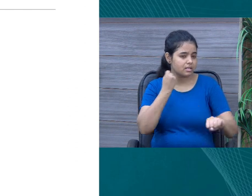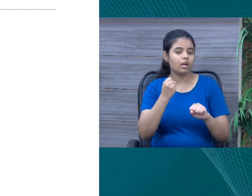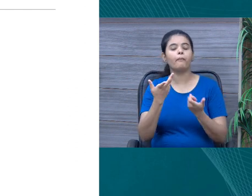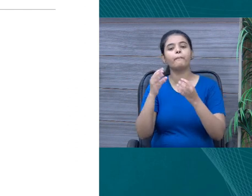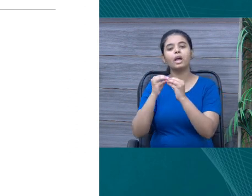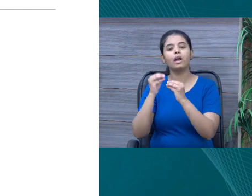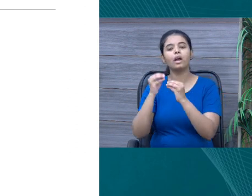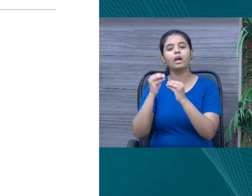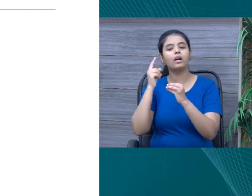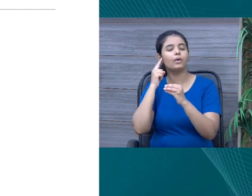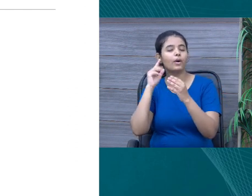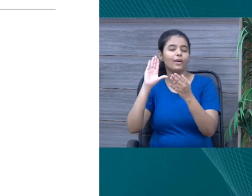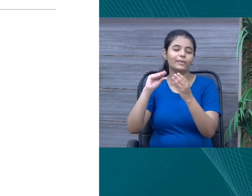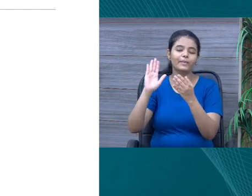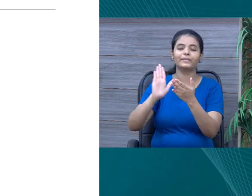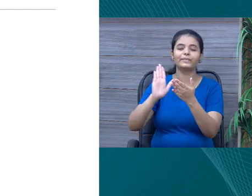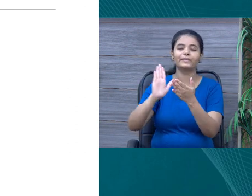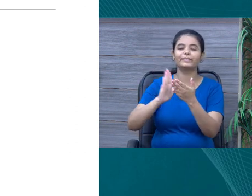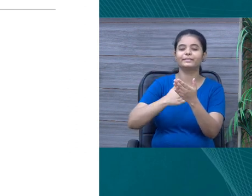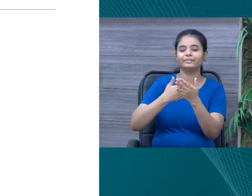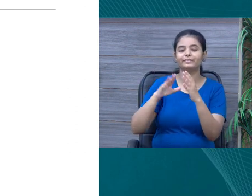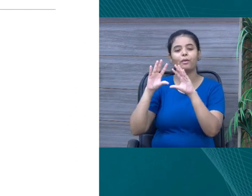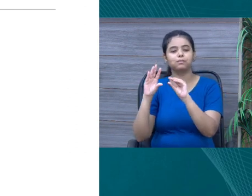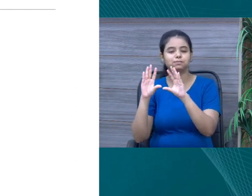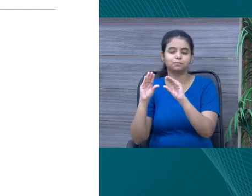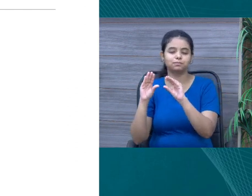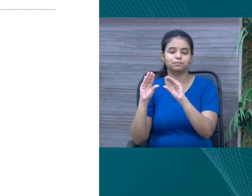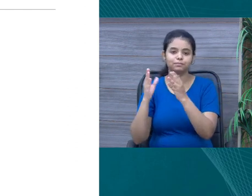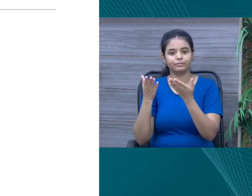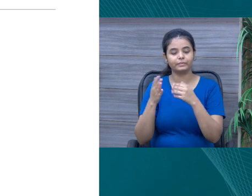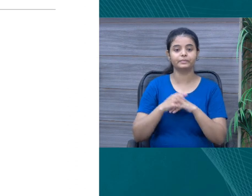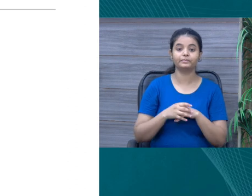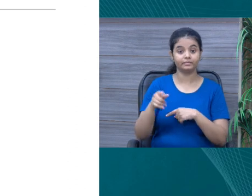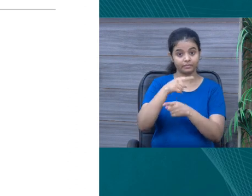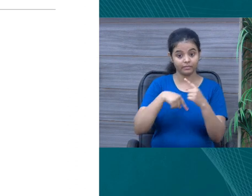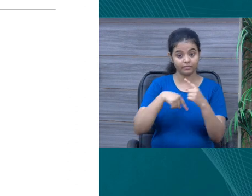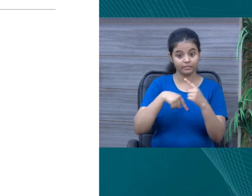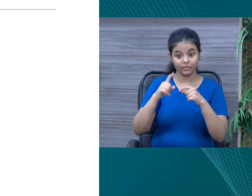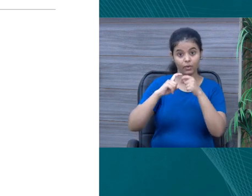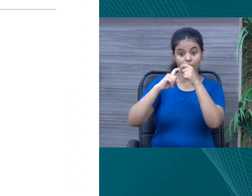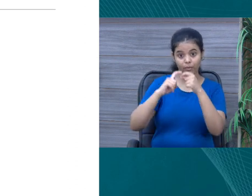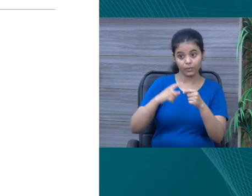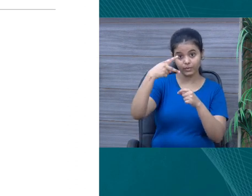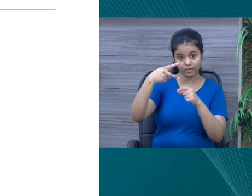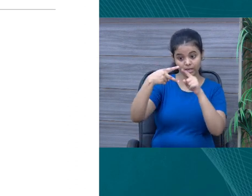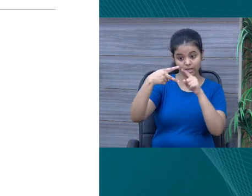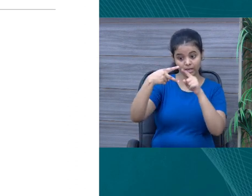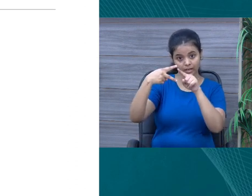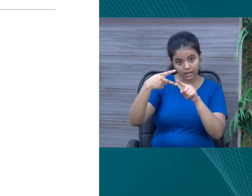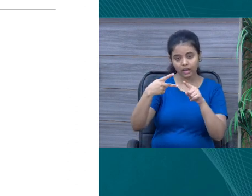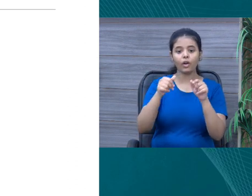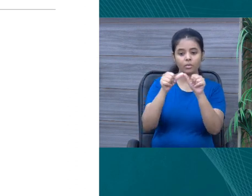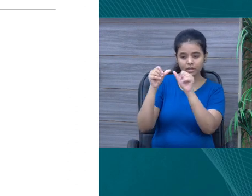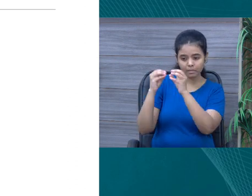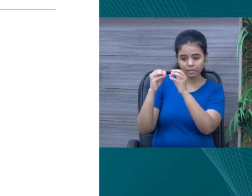B, sweet, soft and clear song. So, in both the things, the option is